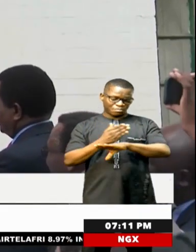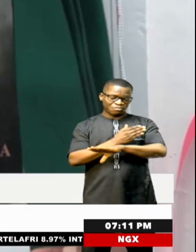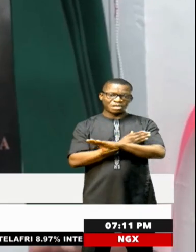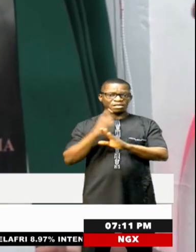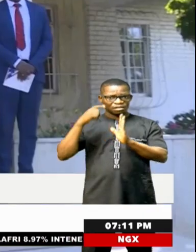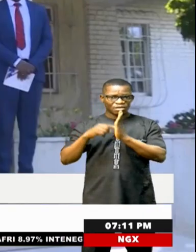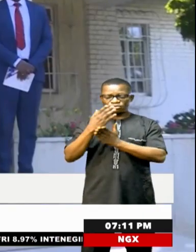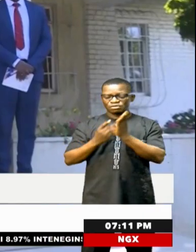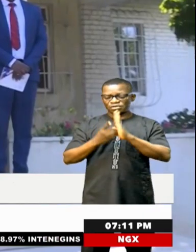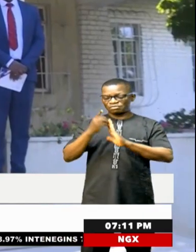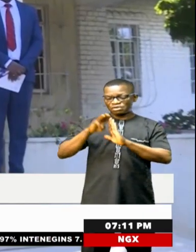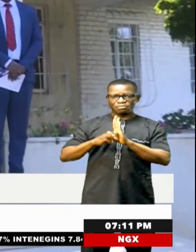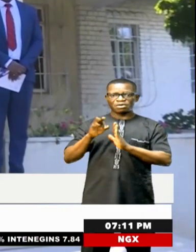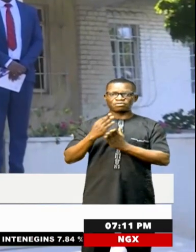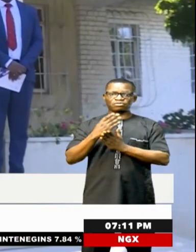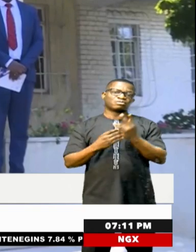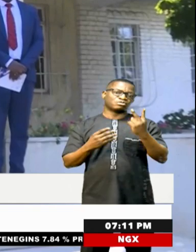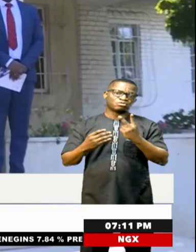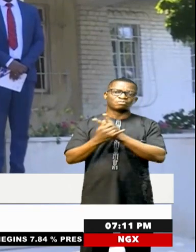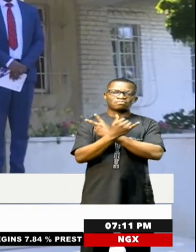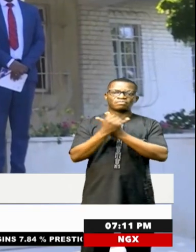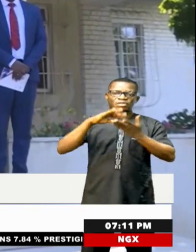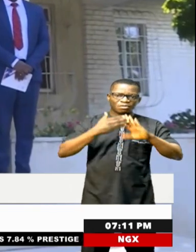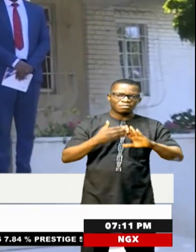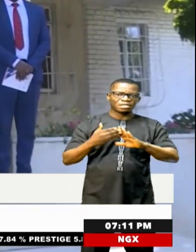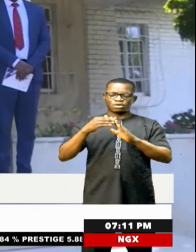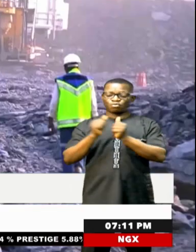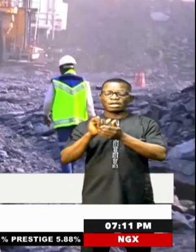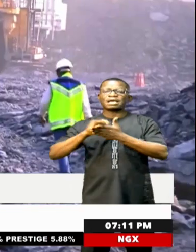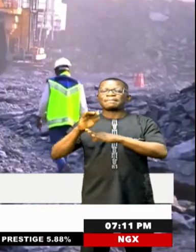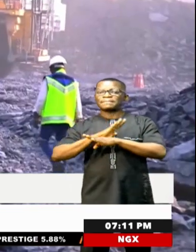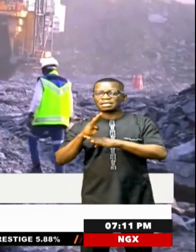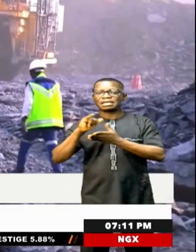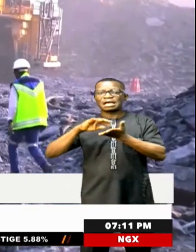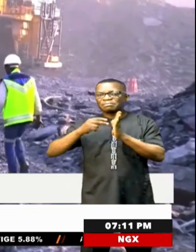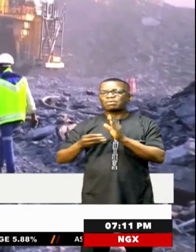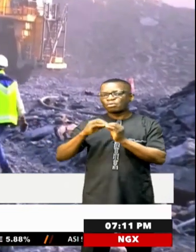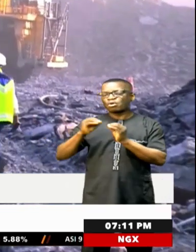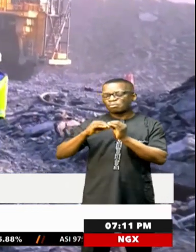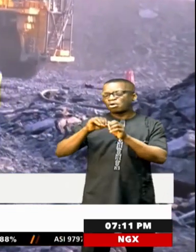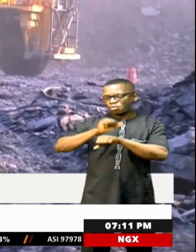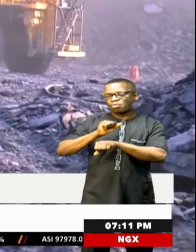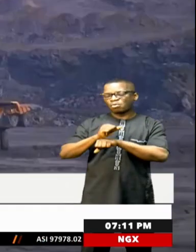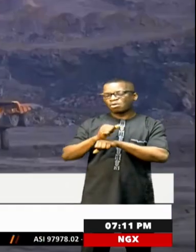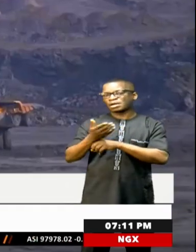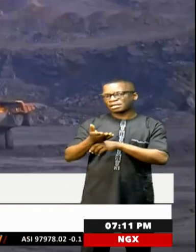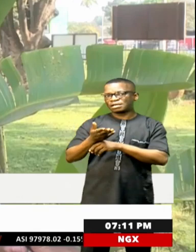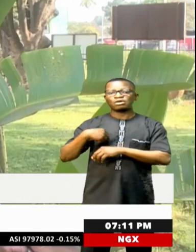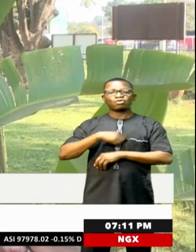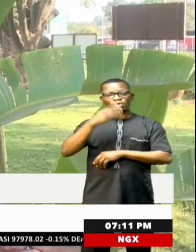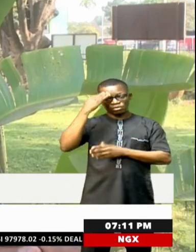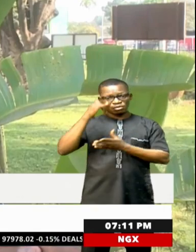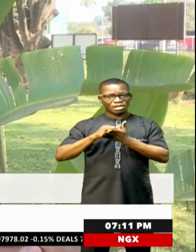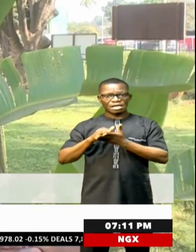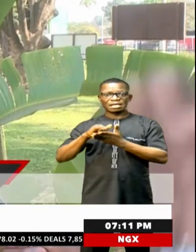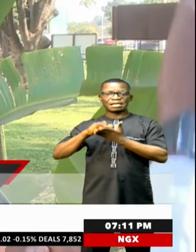developments at Mopani and KCM, and investments in Northwestern province, which means more jobs for the locals. We know that KCM